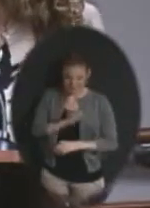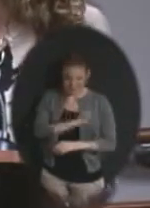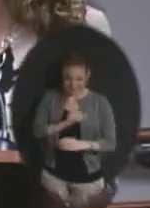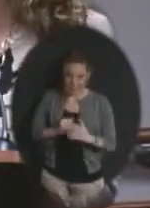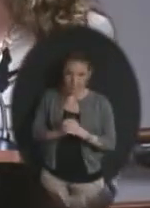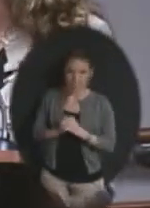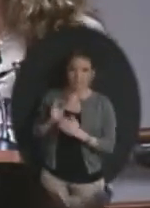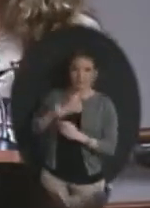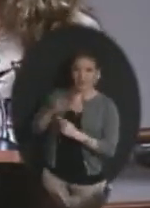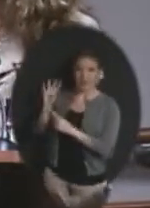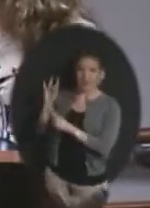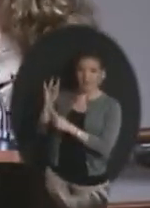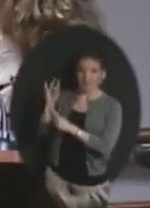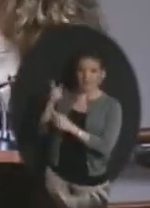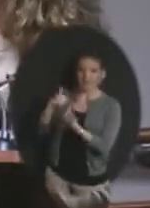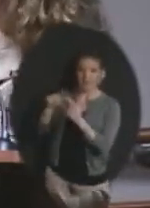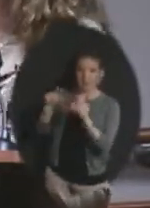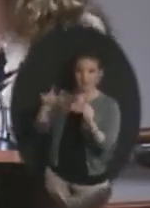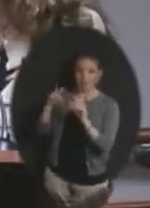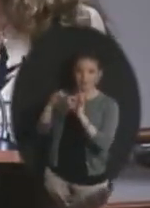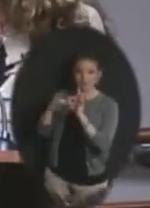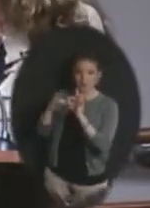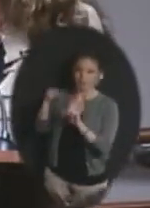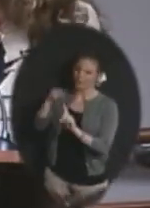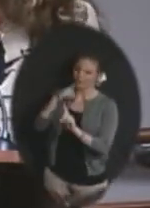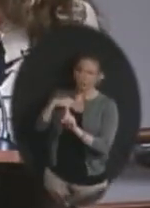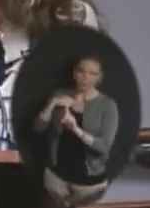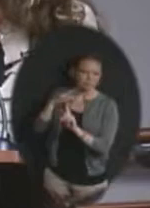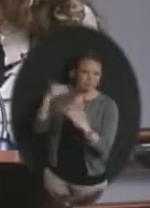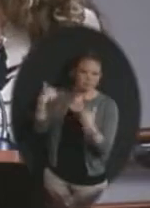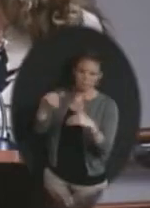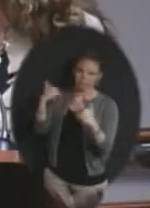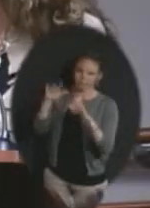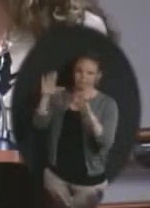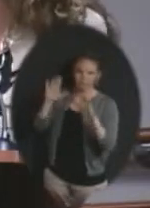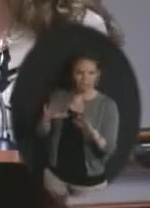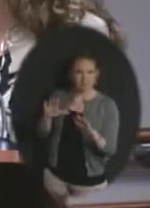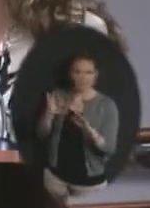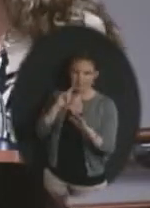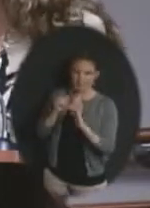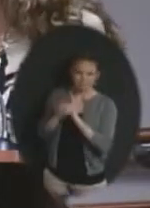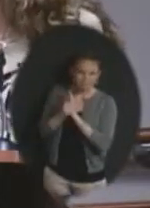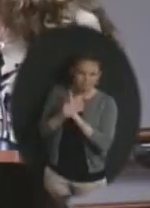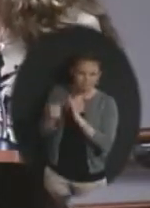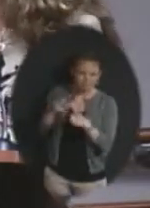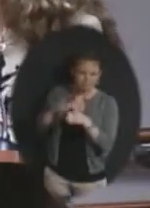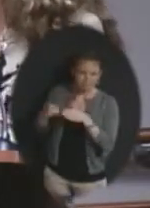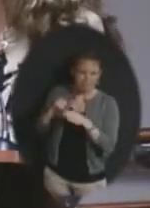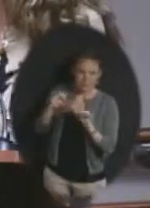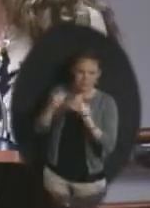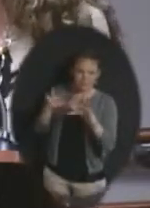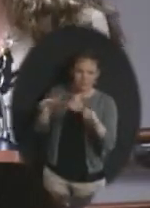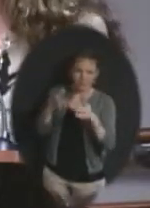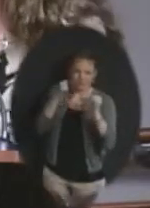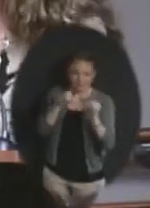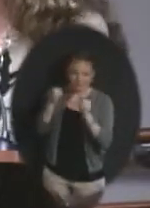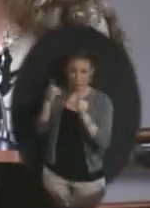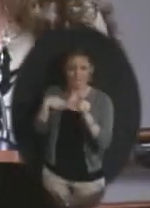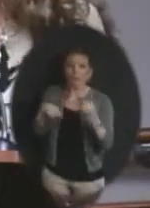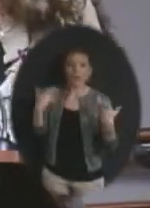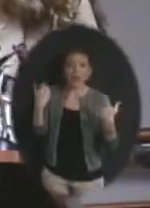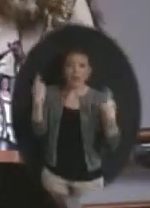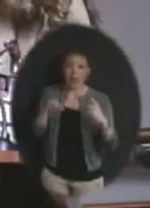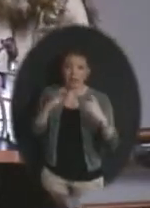Our 18 district sign language interpreters are second to none. This is a highly skilled group of individuals who provide the communication